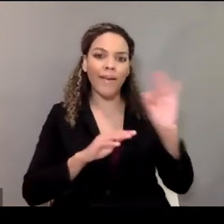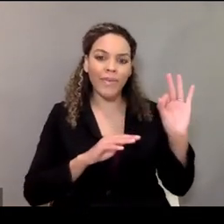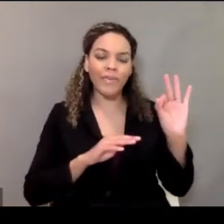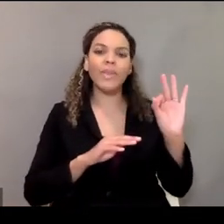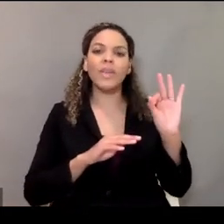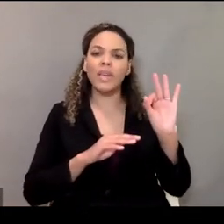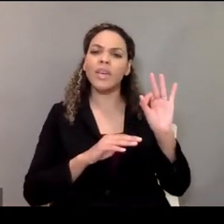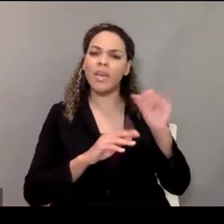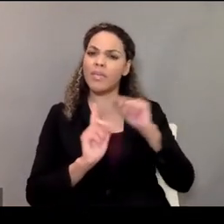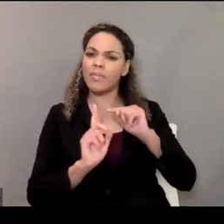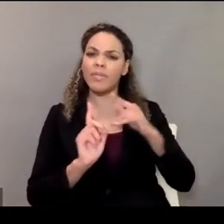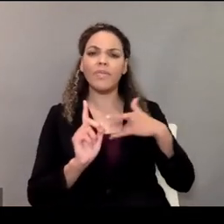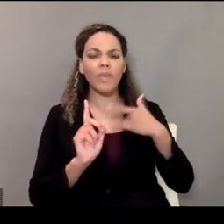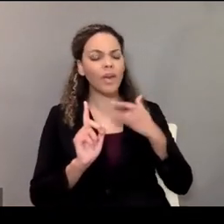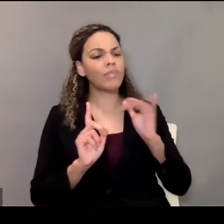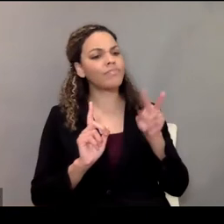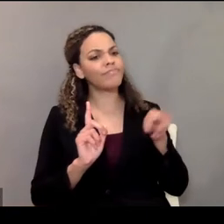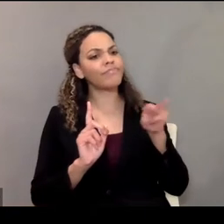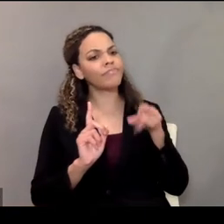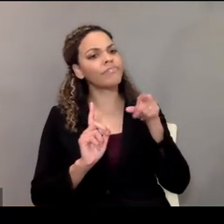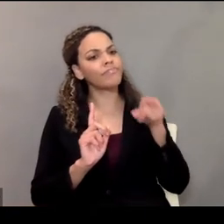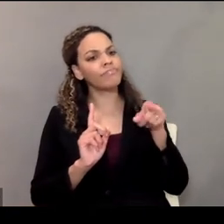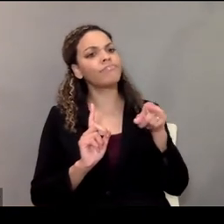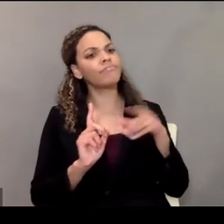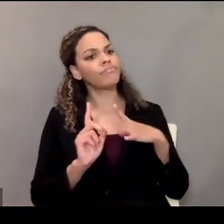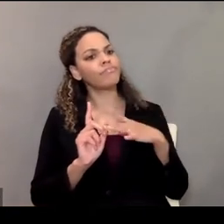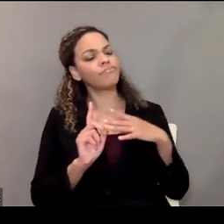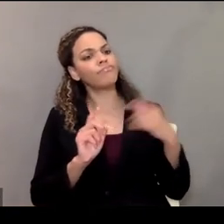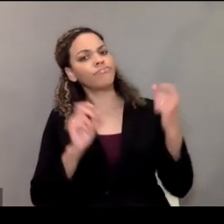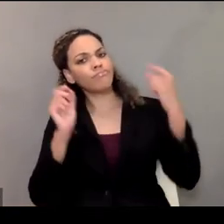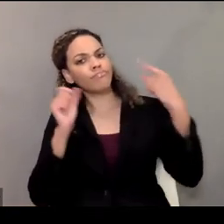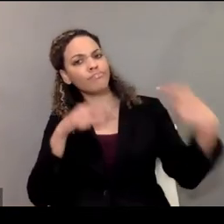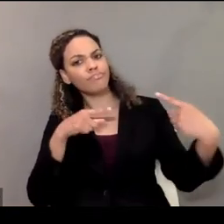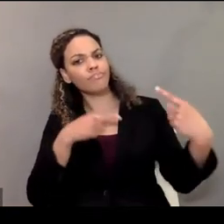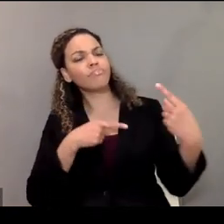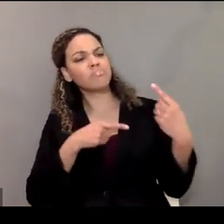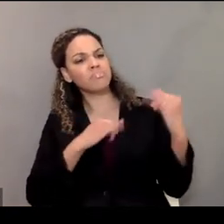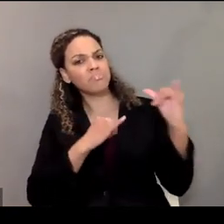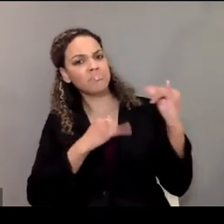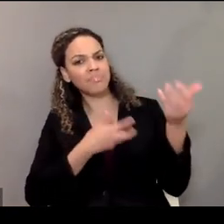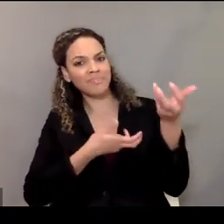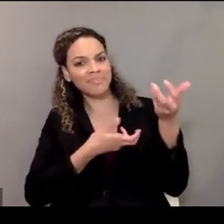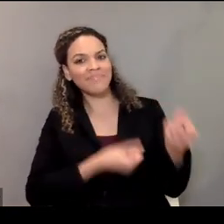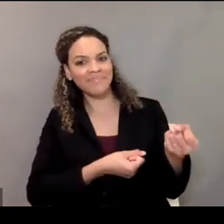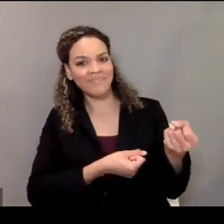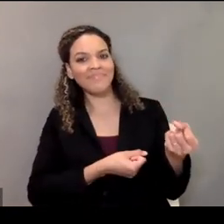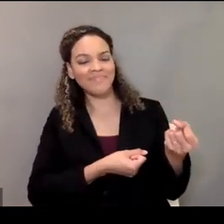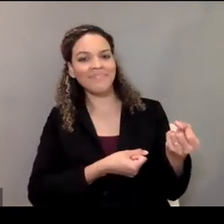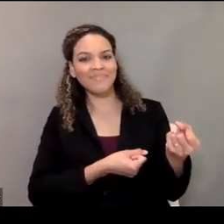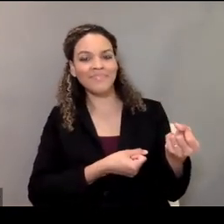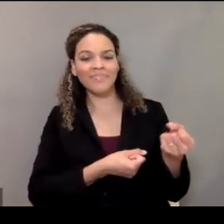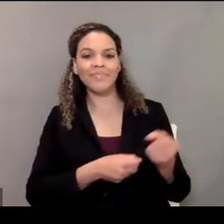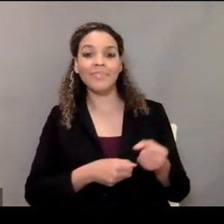they felt that you were someone that they could relate to and they could trust. And so,